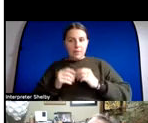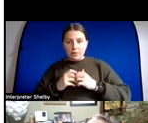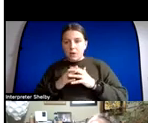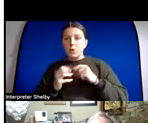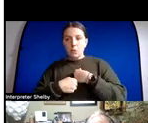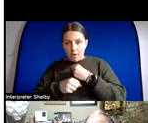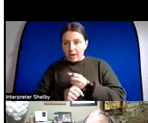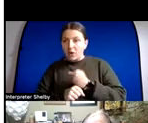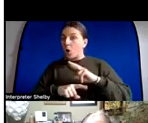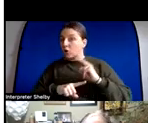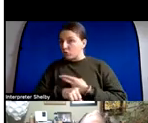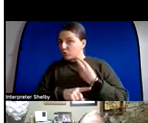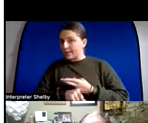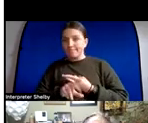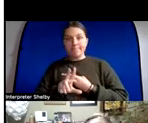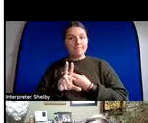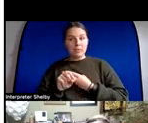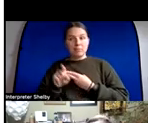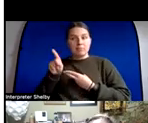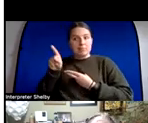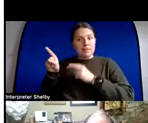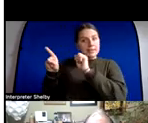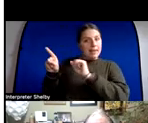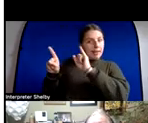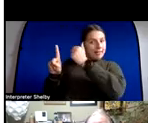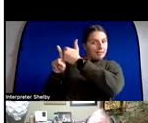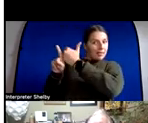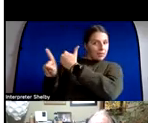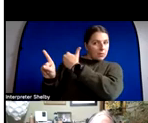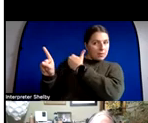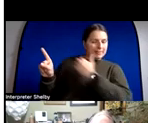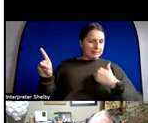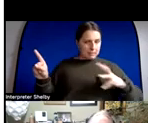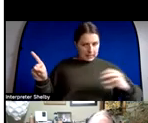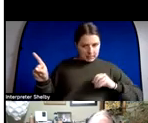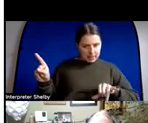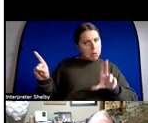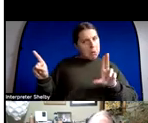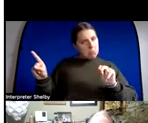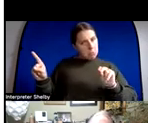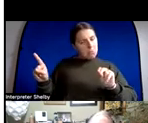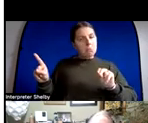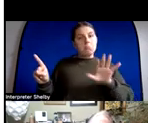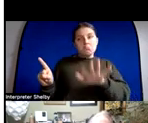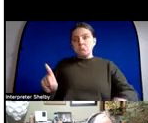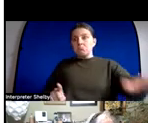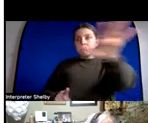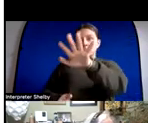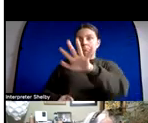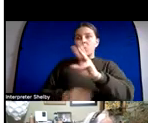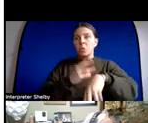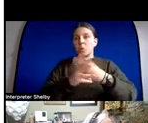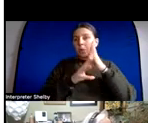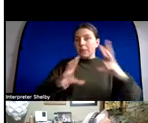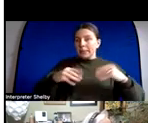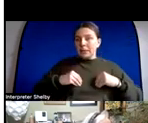it that's not something that i accept and i don't think it's something that society will accept we've had judges